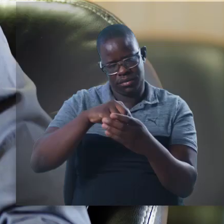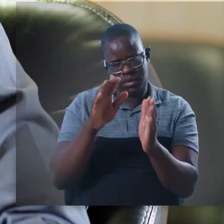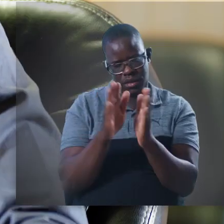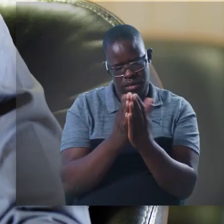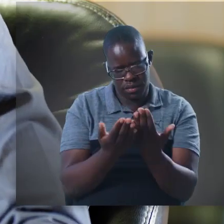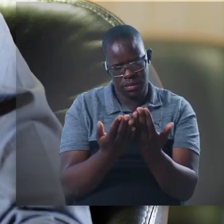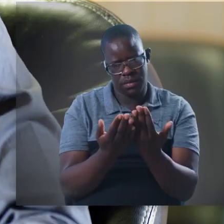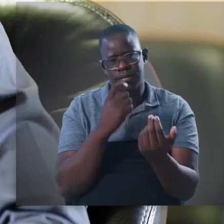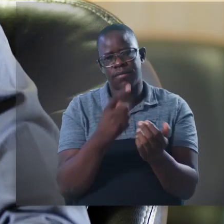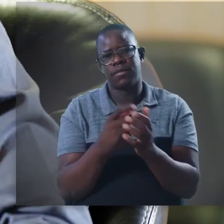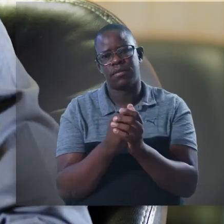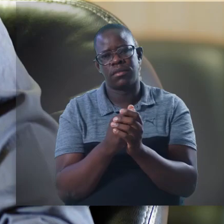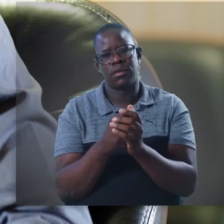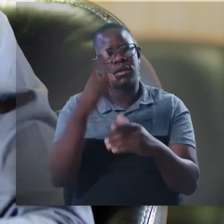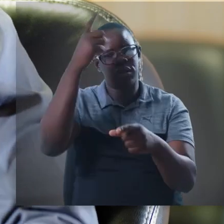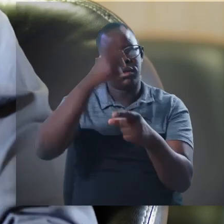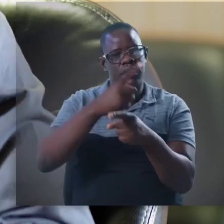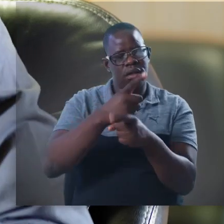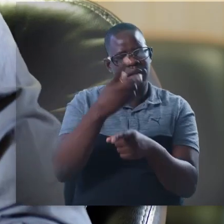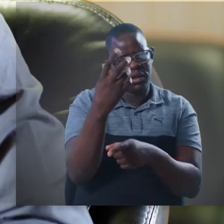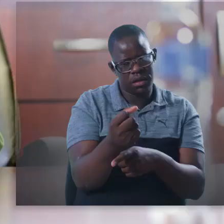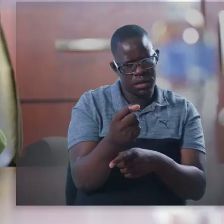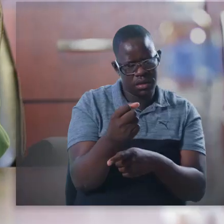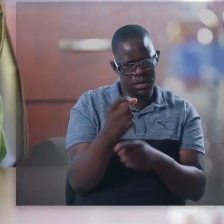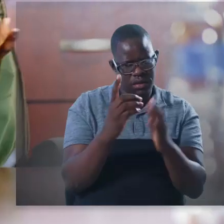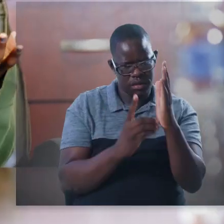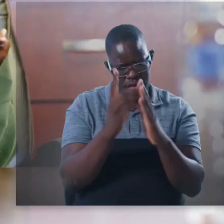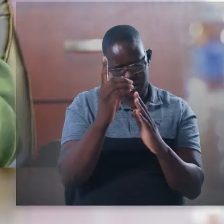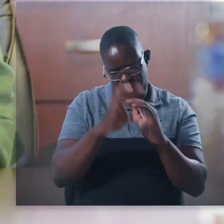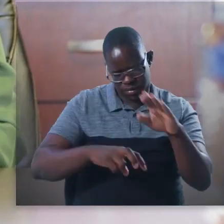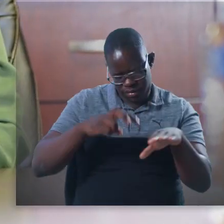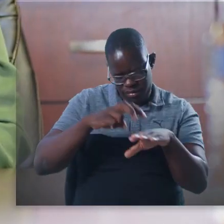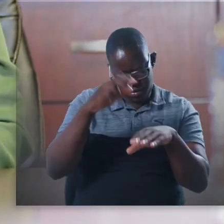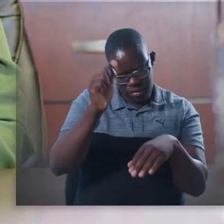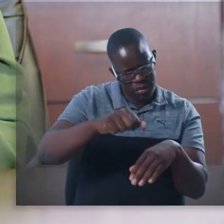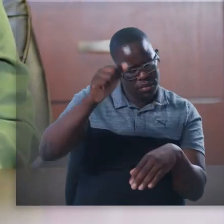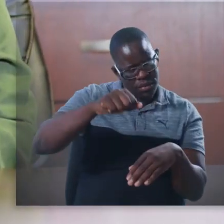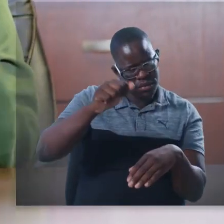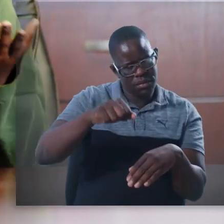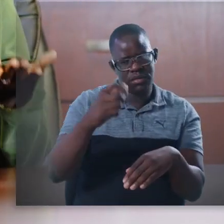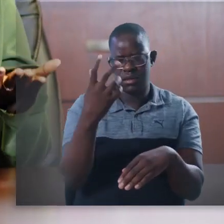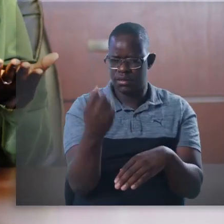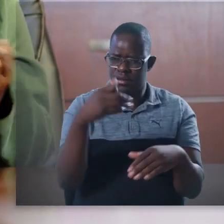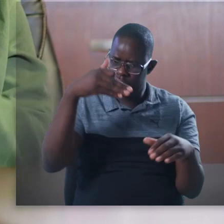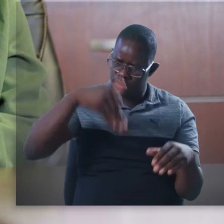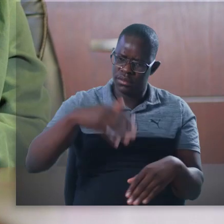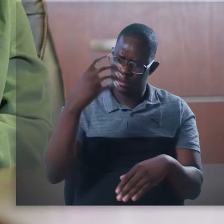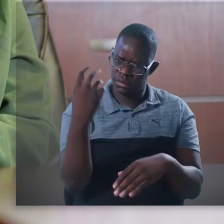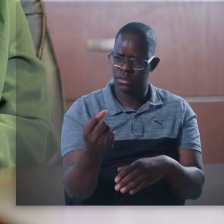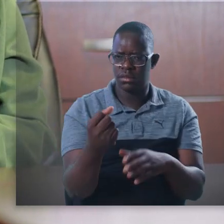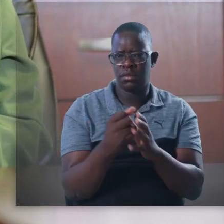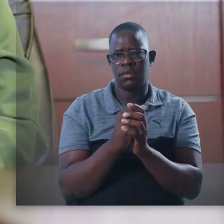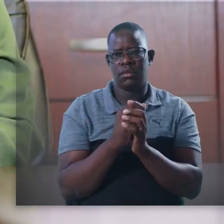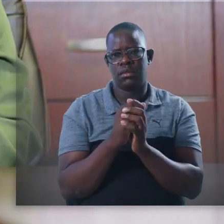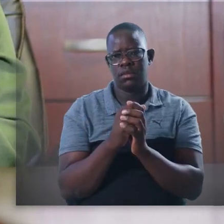parties put their National Development Plan in their manifestos. Great. Now, does the government have a National Development